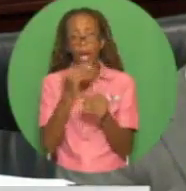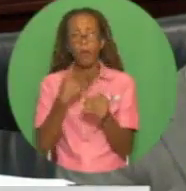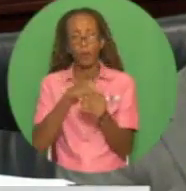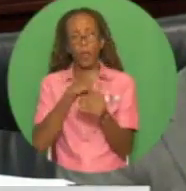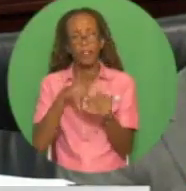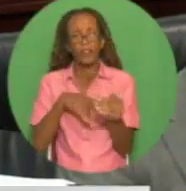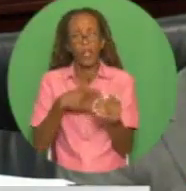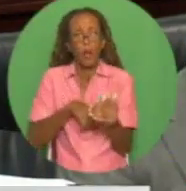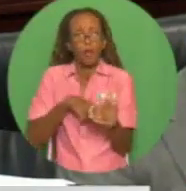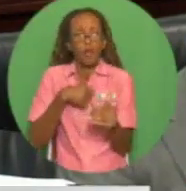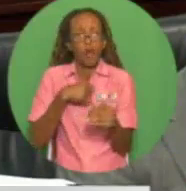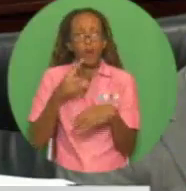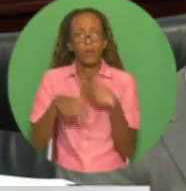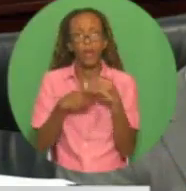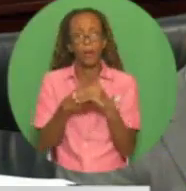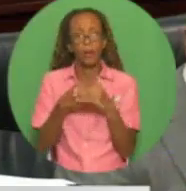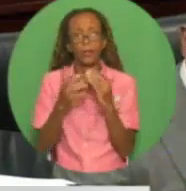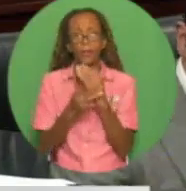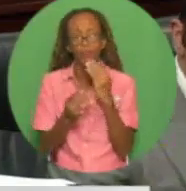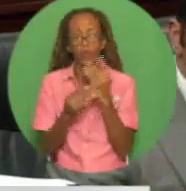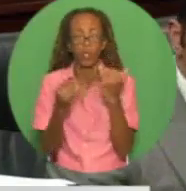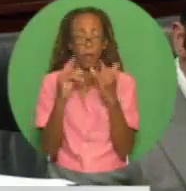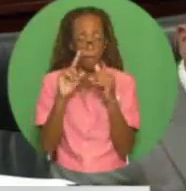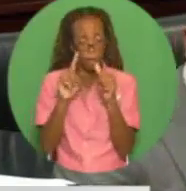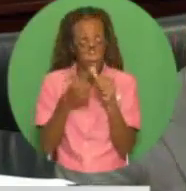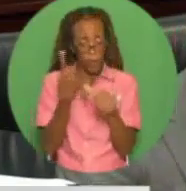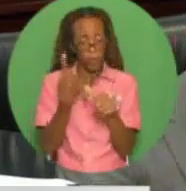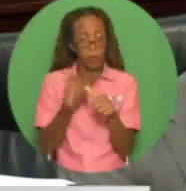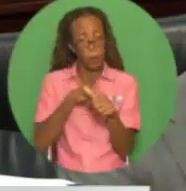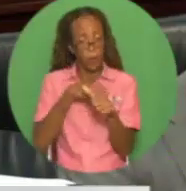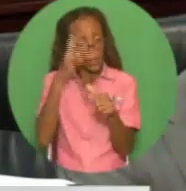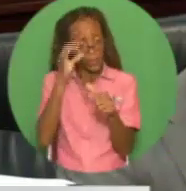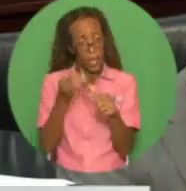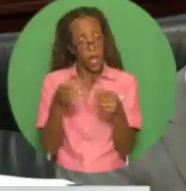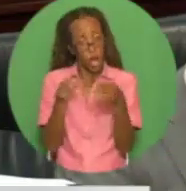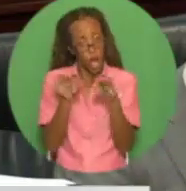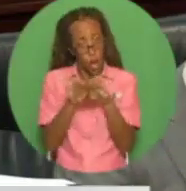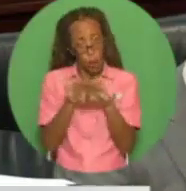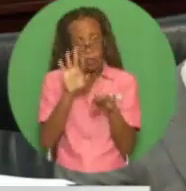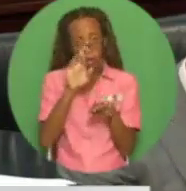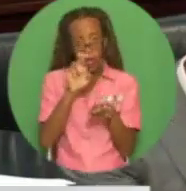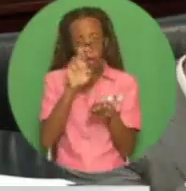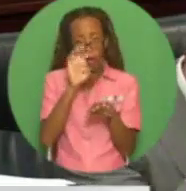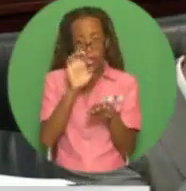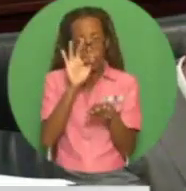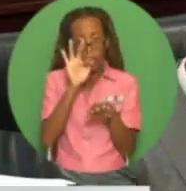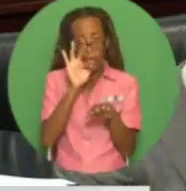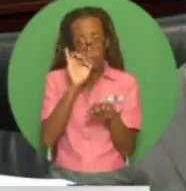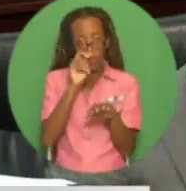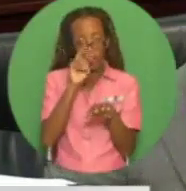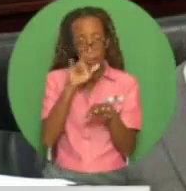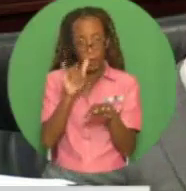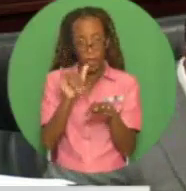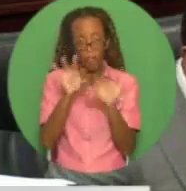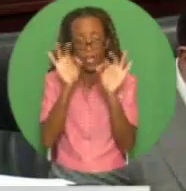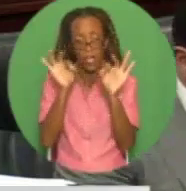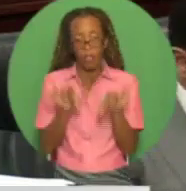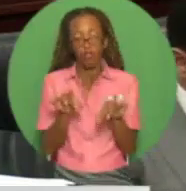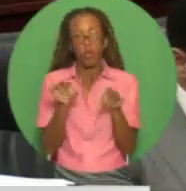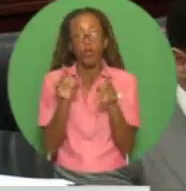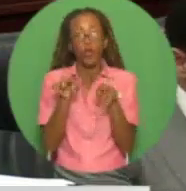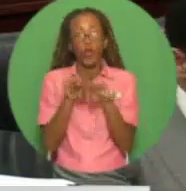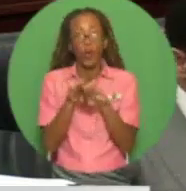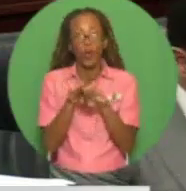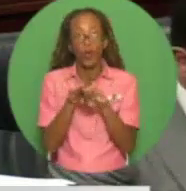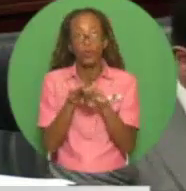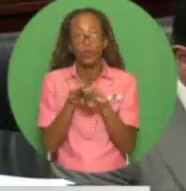To achieve this vision, we took a number of decisions. Closing the refinery is the only commercially sound and viable option, with